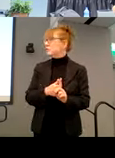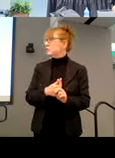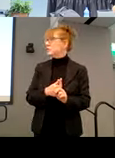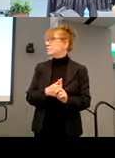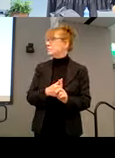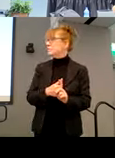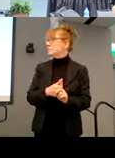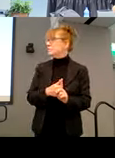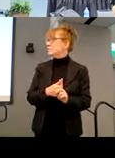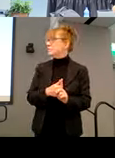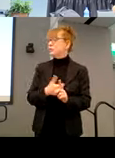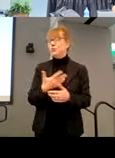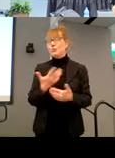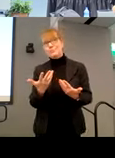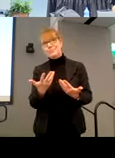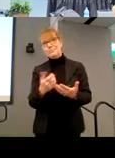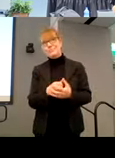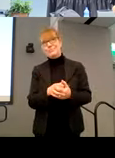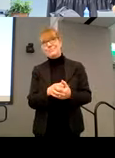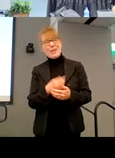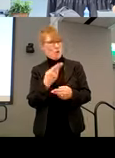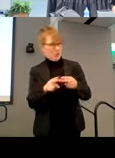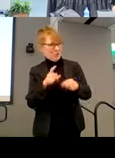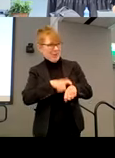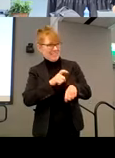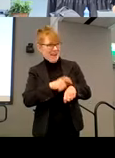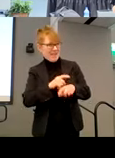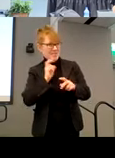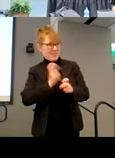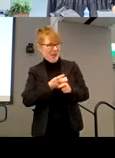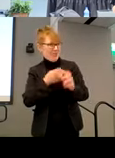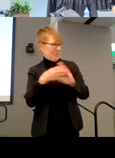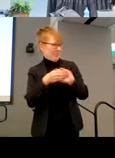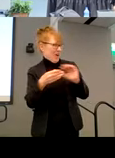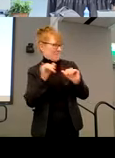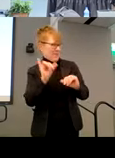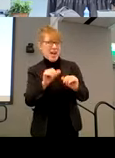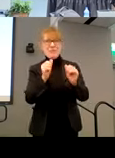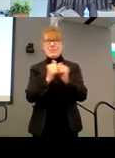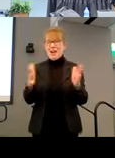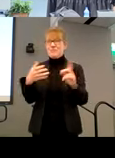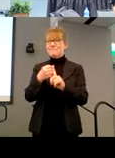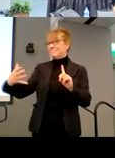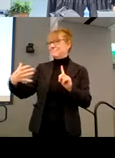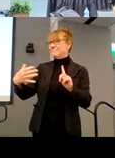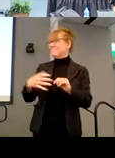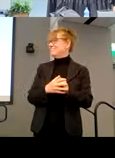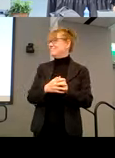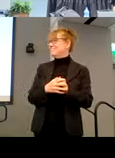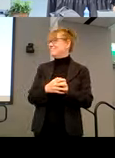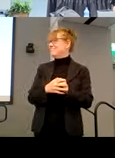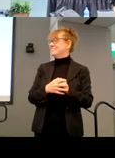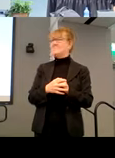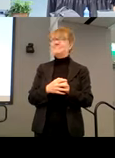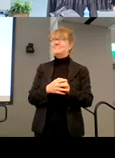I know we're short on time, but it's hard to talk about this because they are